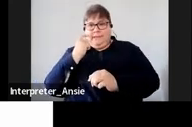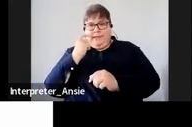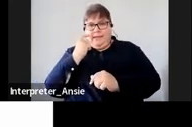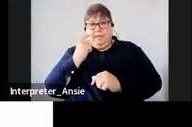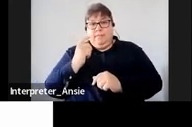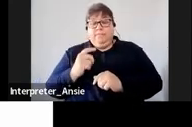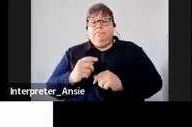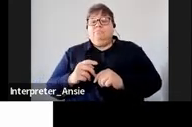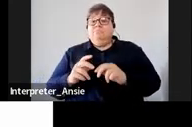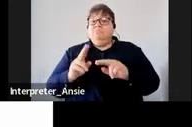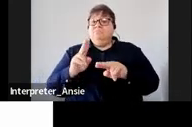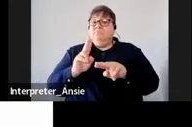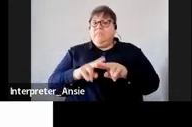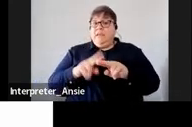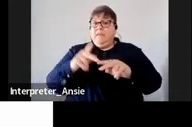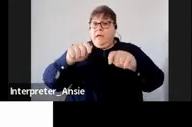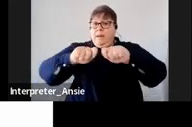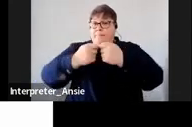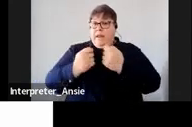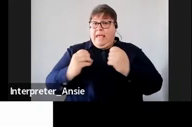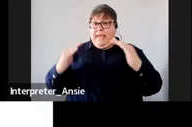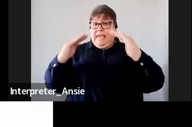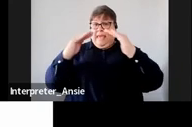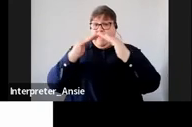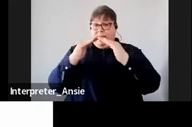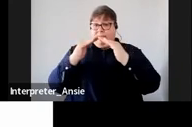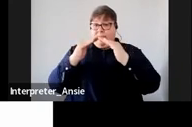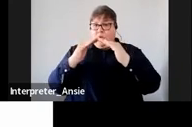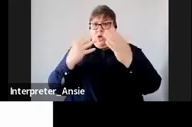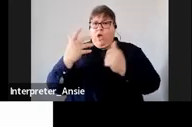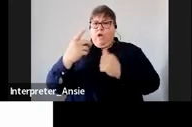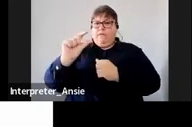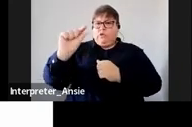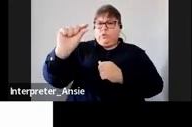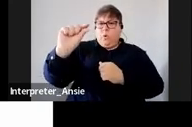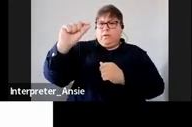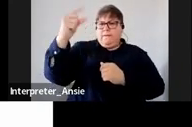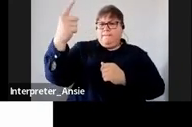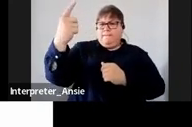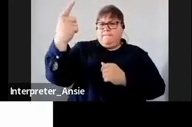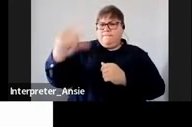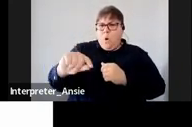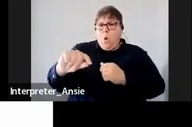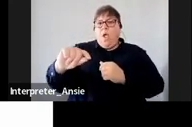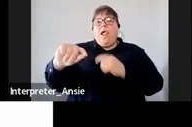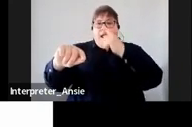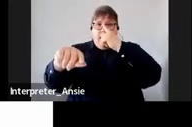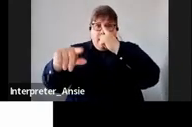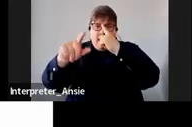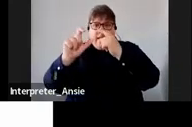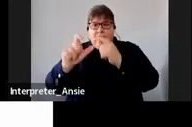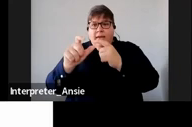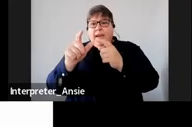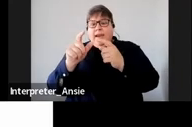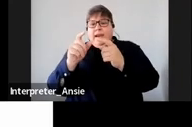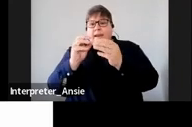it's either you'll break even with SARS or you'll have a short fall which you're always able to make up for with the